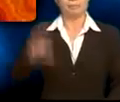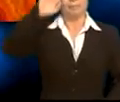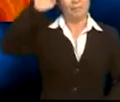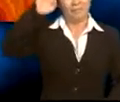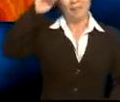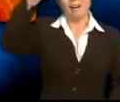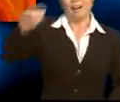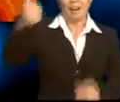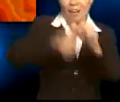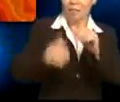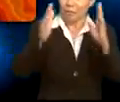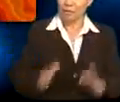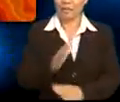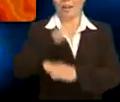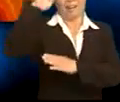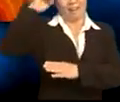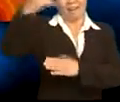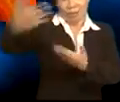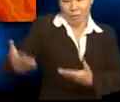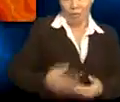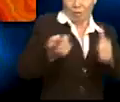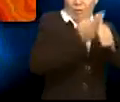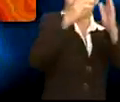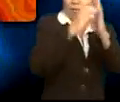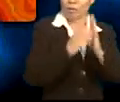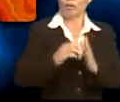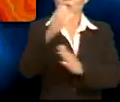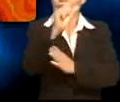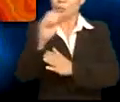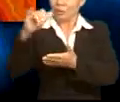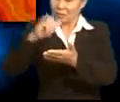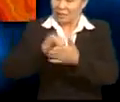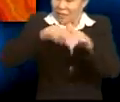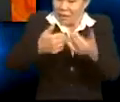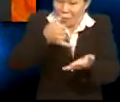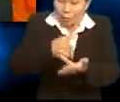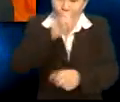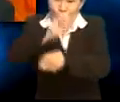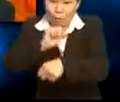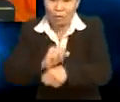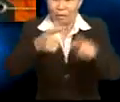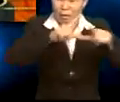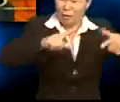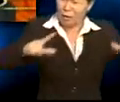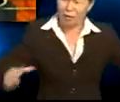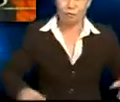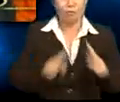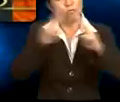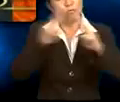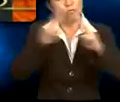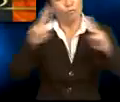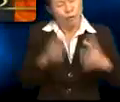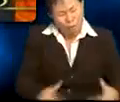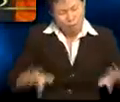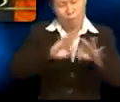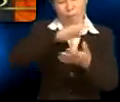Hi, everybody. Hi, and welcome to the first episode of So That's How It Works. Language is a very